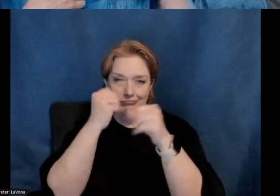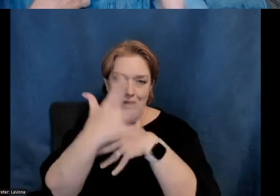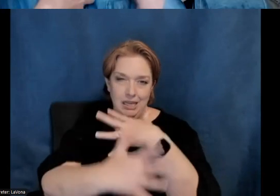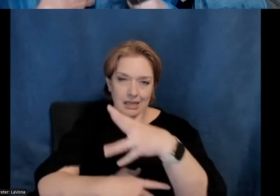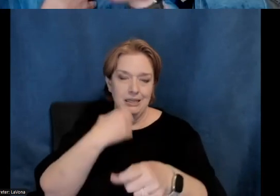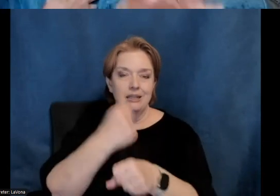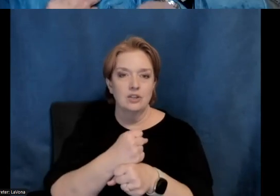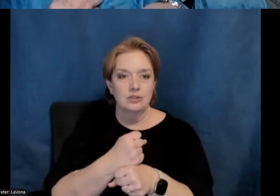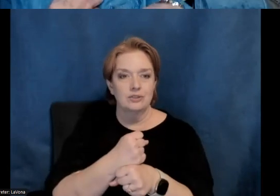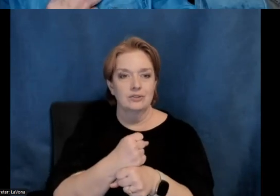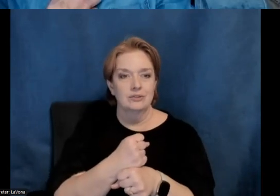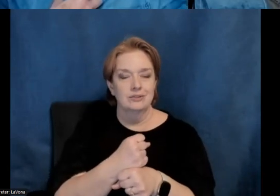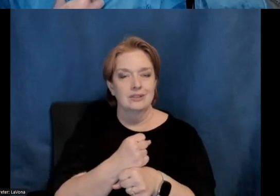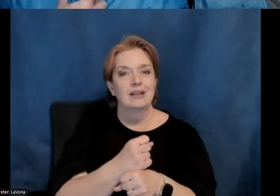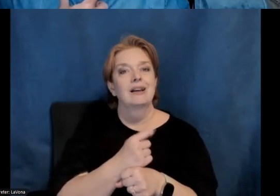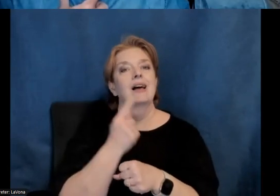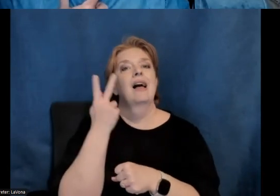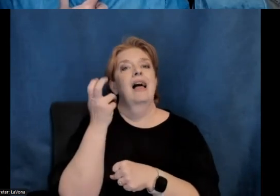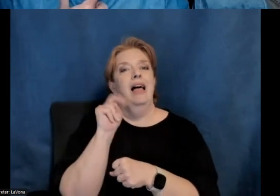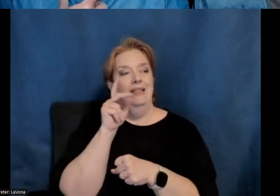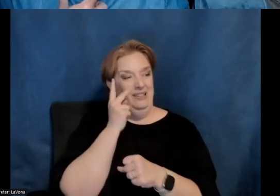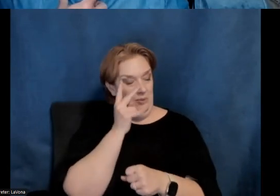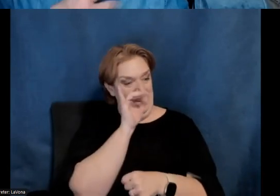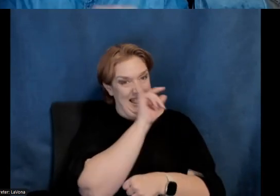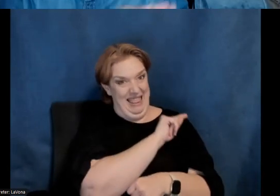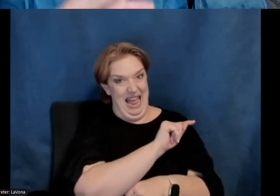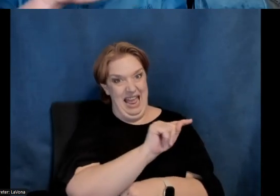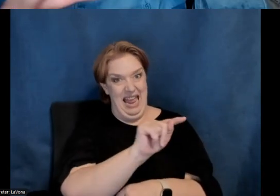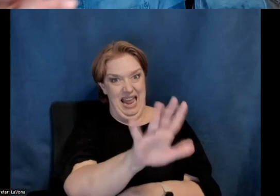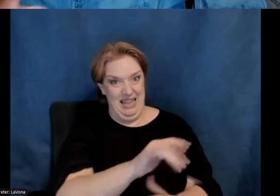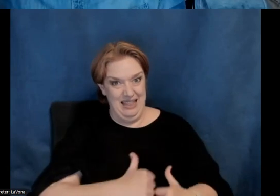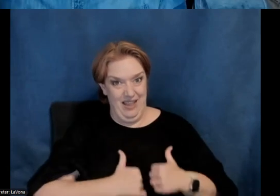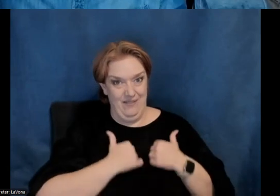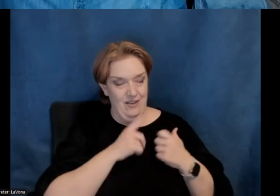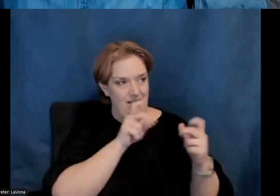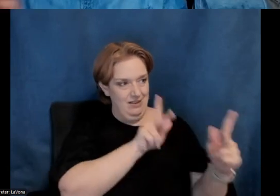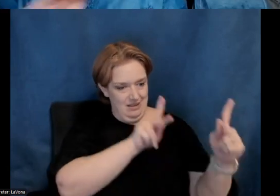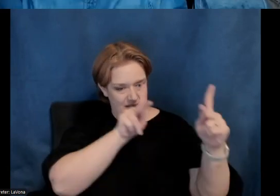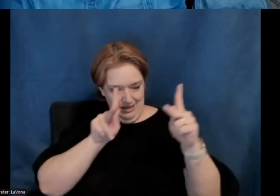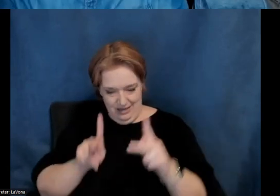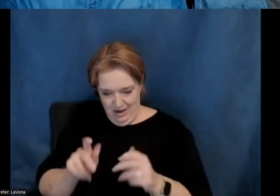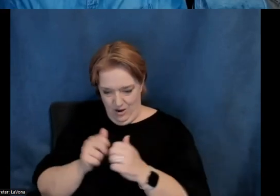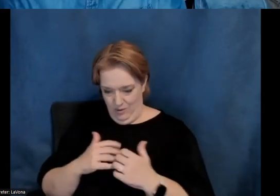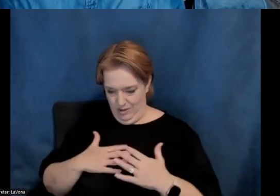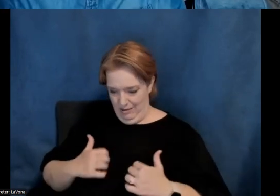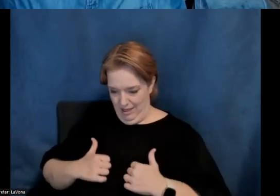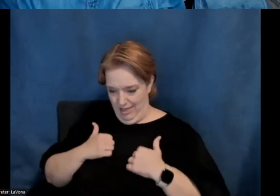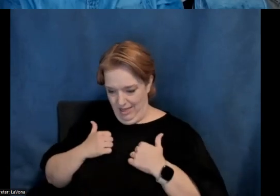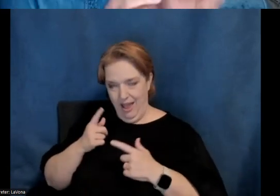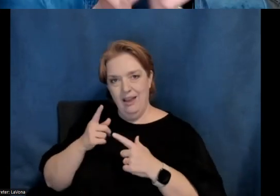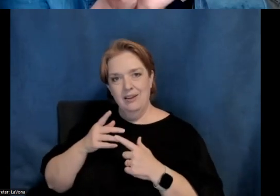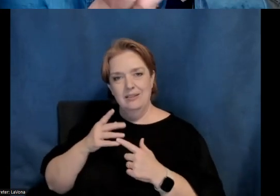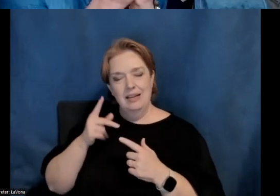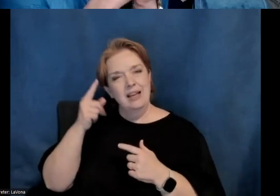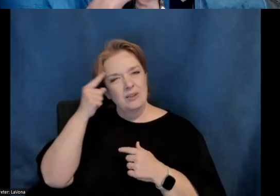and then you plot your own life in relation to those sorts of currents and, uh, and trends. And you think, you know,